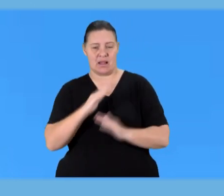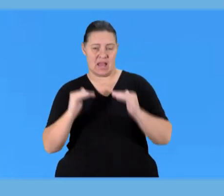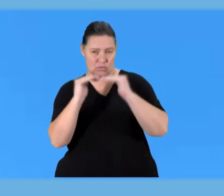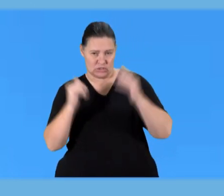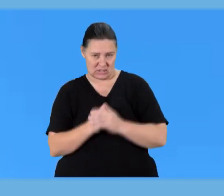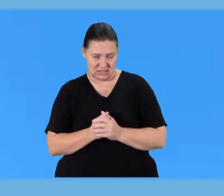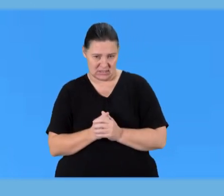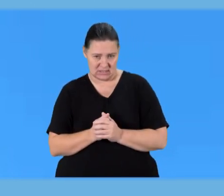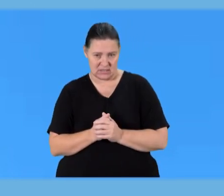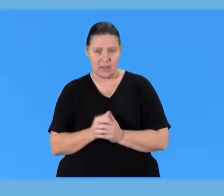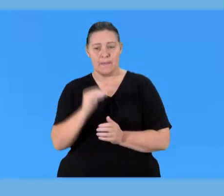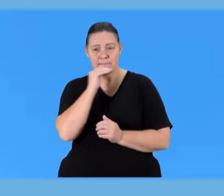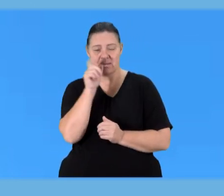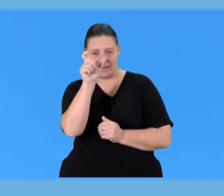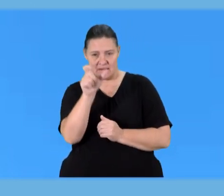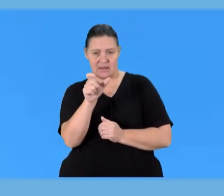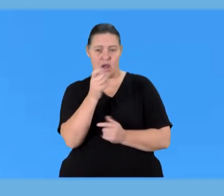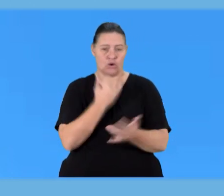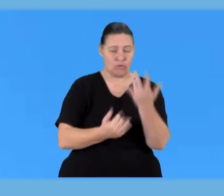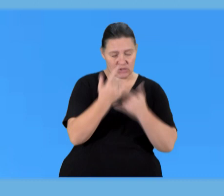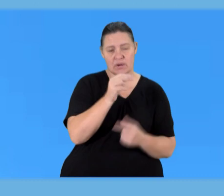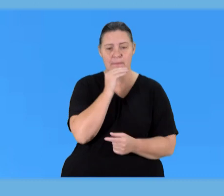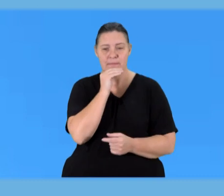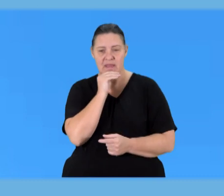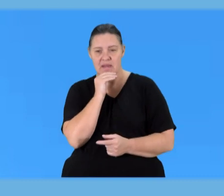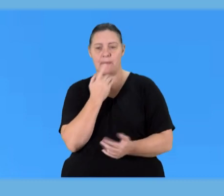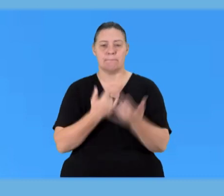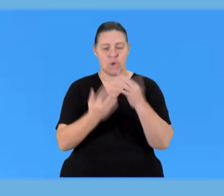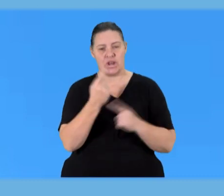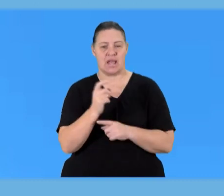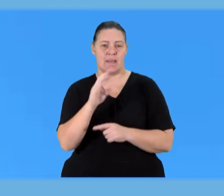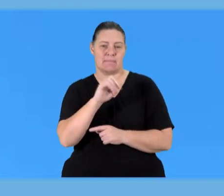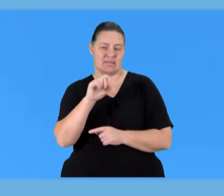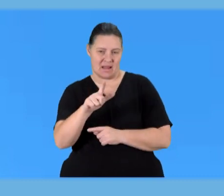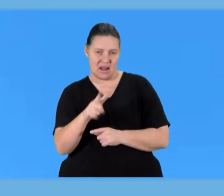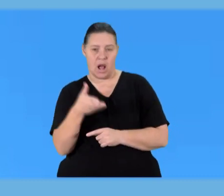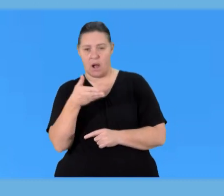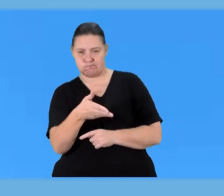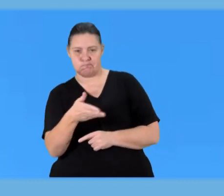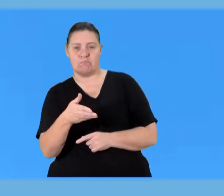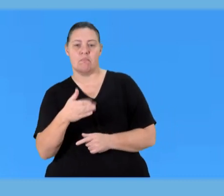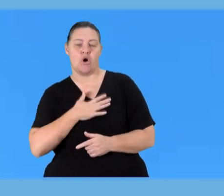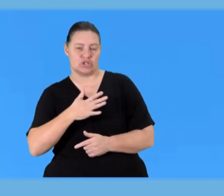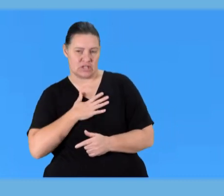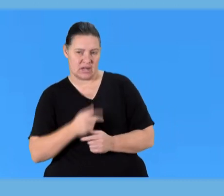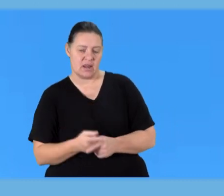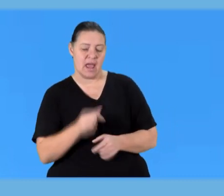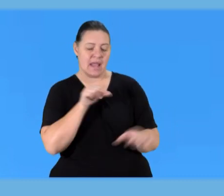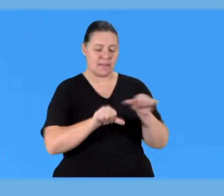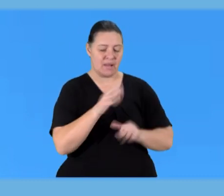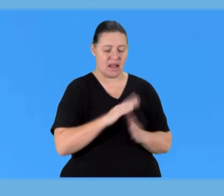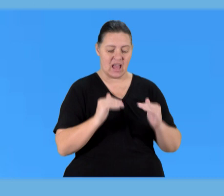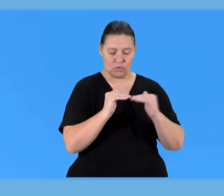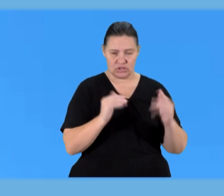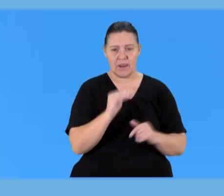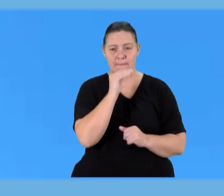equation and by definition those words are combustion that's the burning of metal in the presence of oxygen whereas the